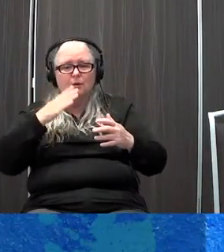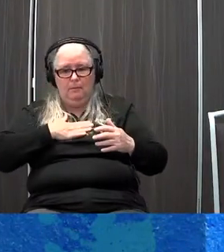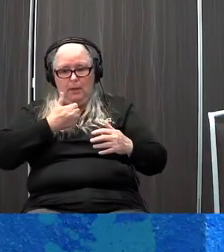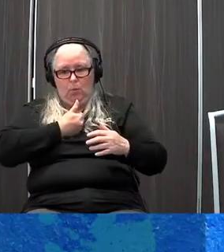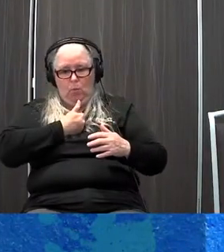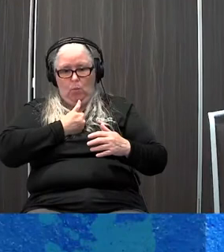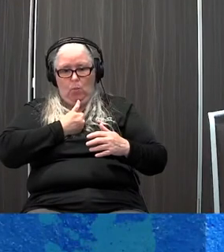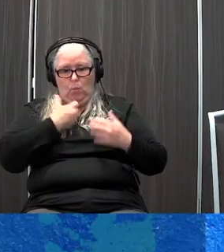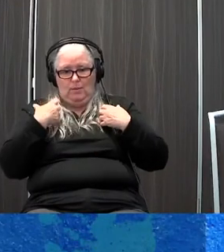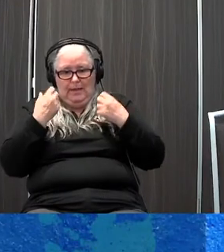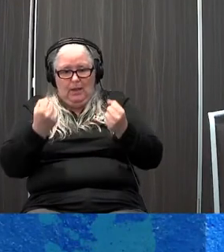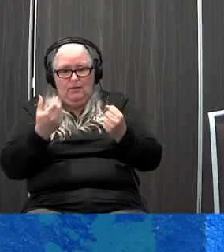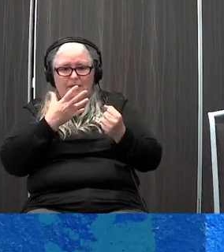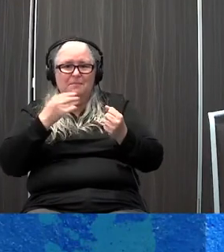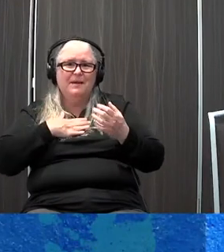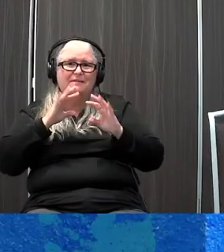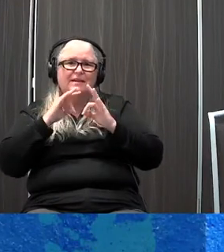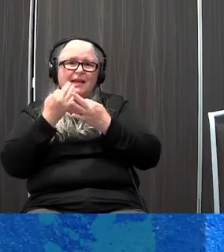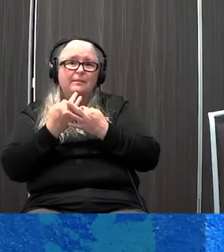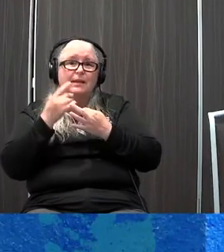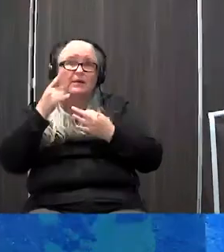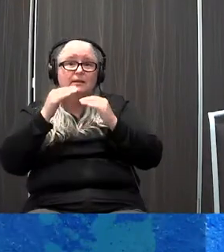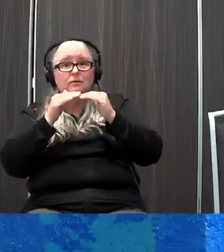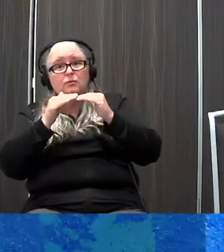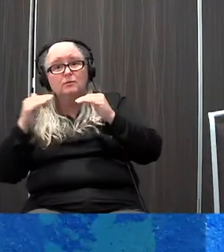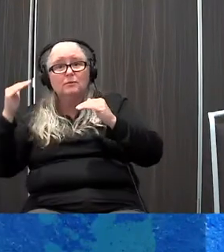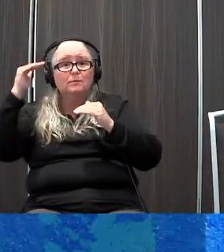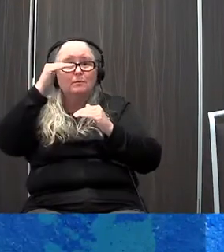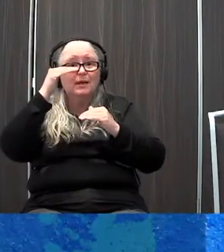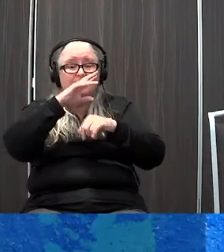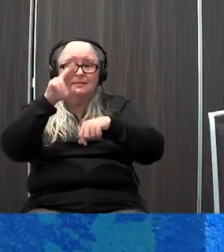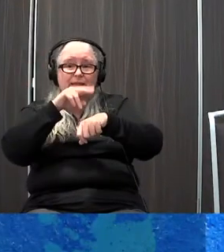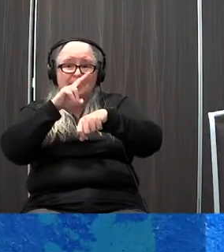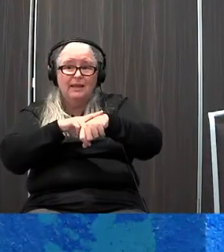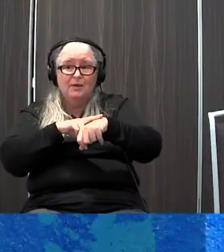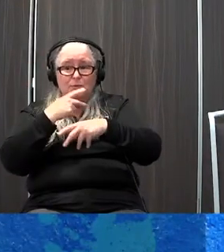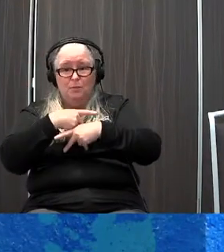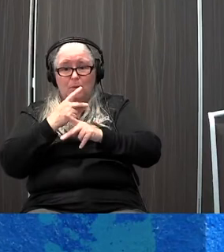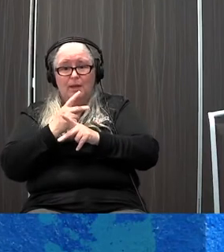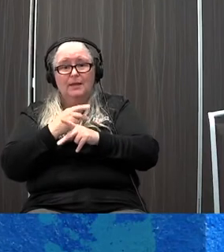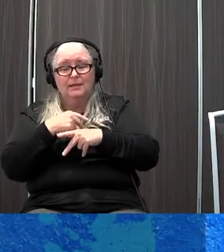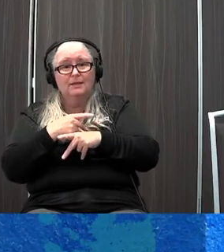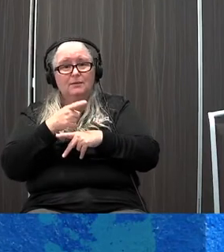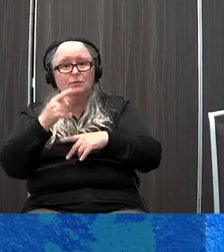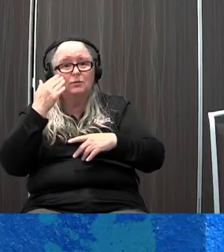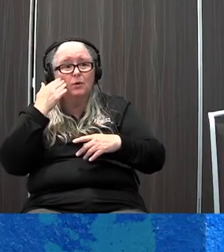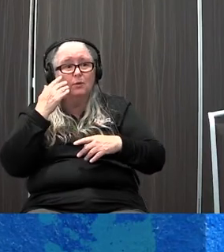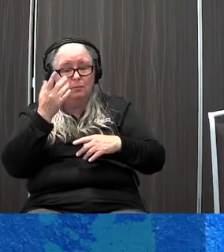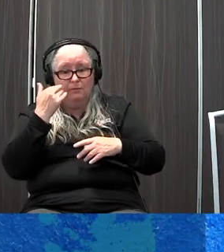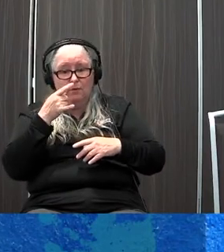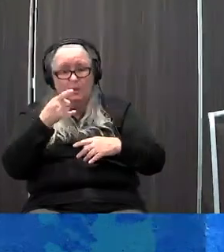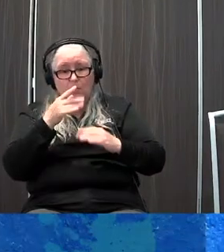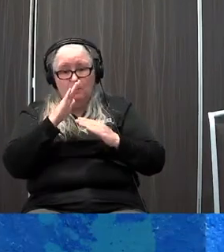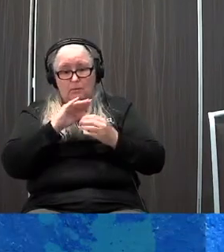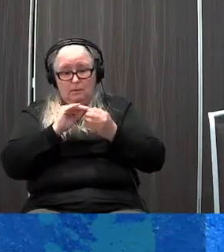and for my family's health. And it is actually now, it has surpassed natural products, which are kind of supplements. Those used to be the number one sort of